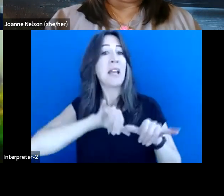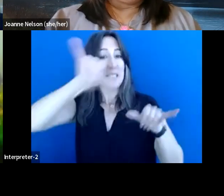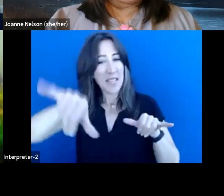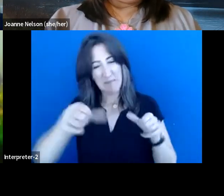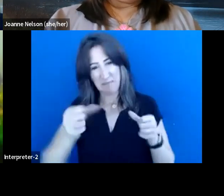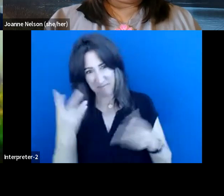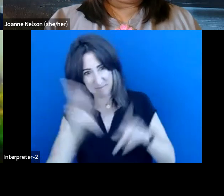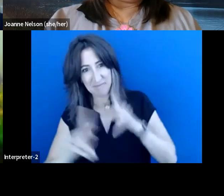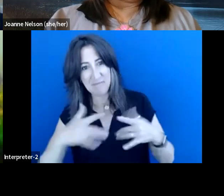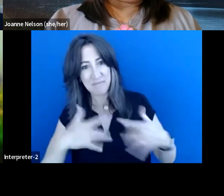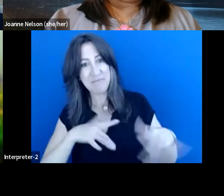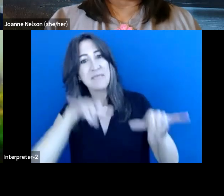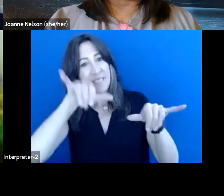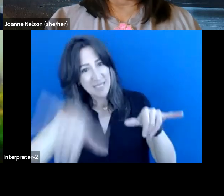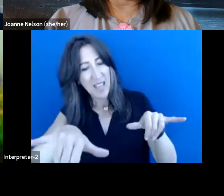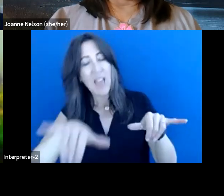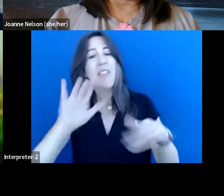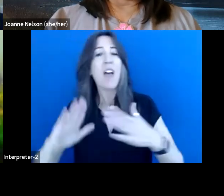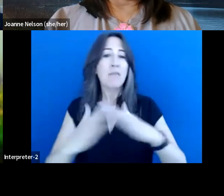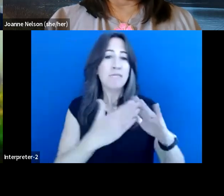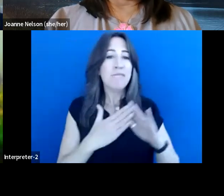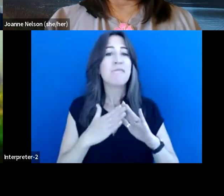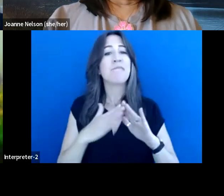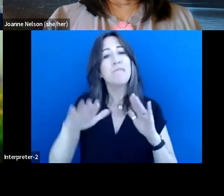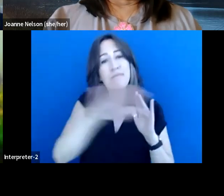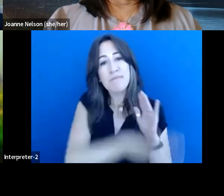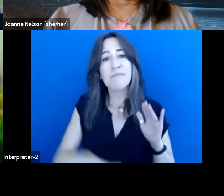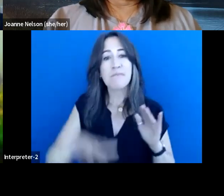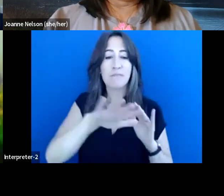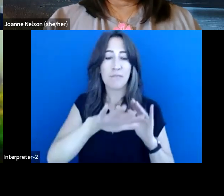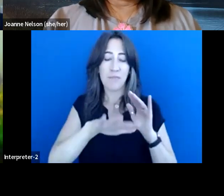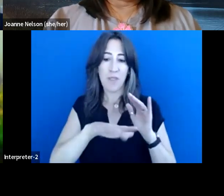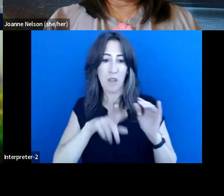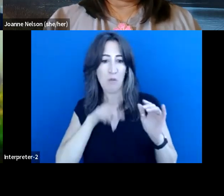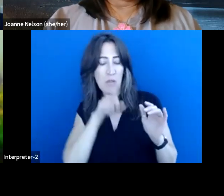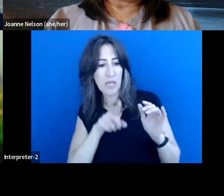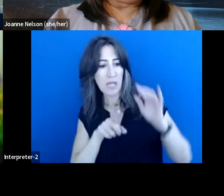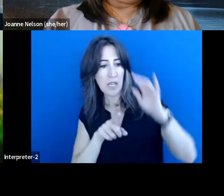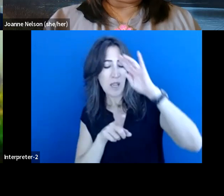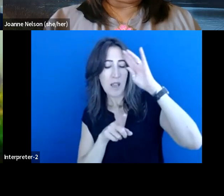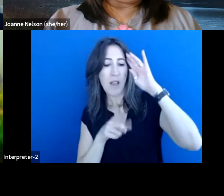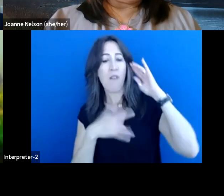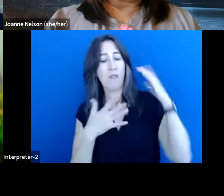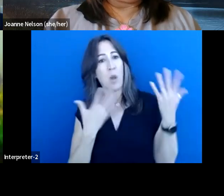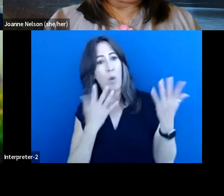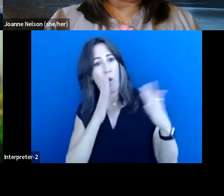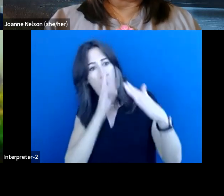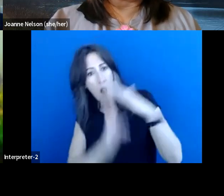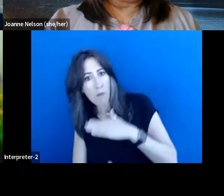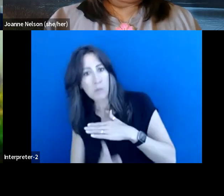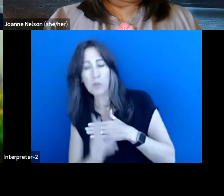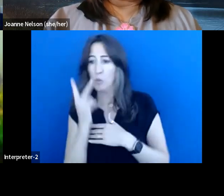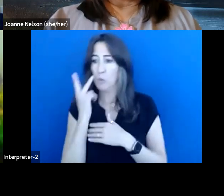people do, in the urban environment, and was really humbled to see and